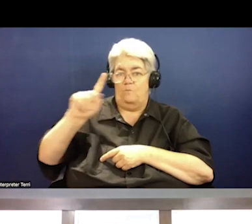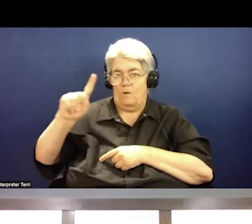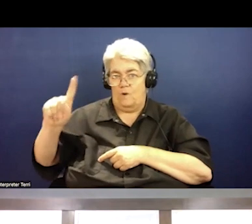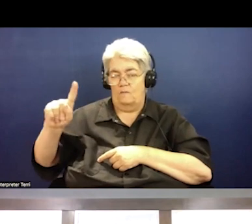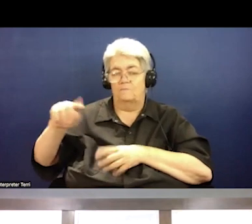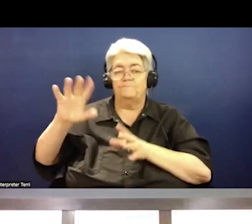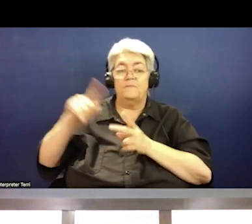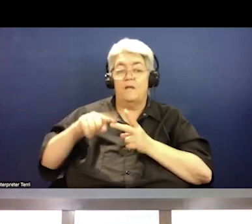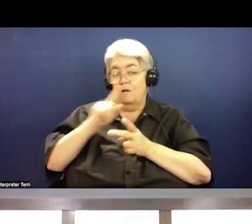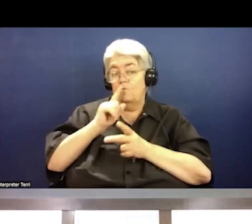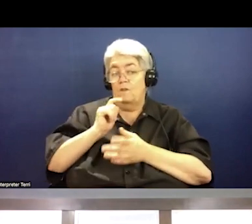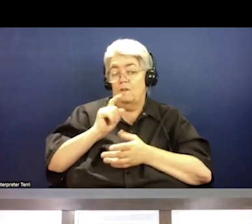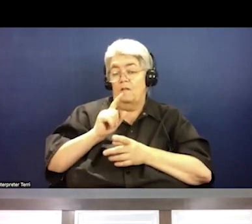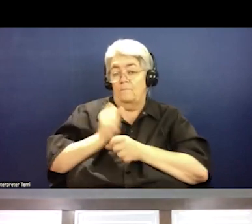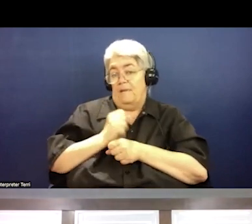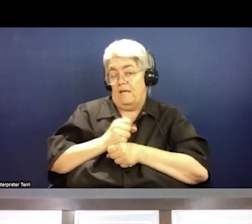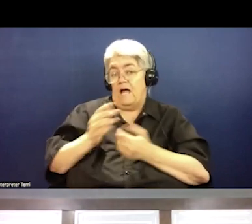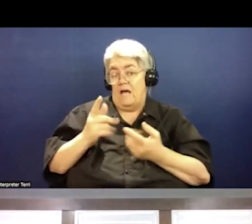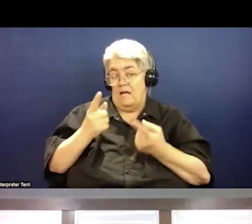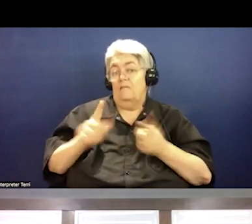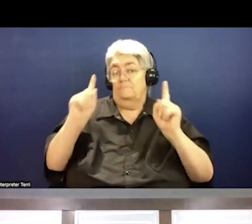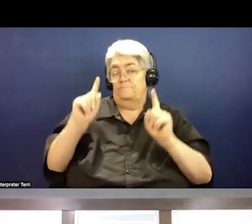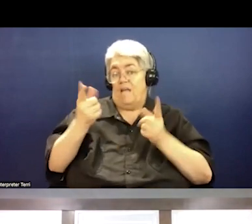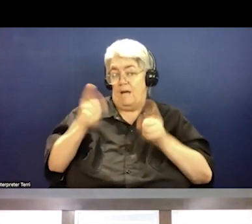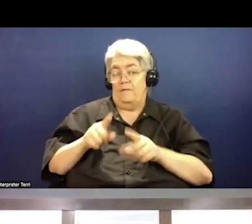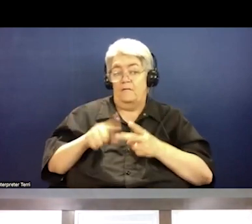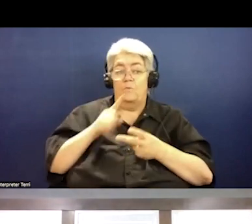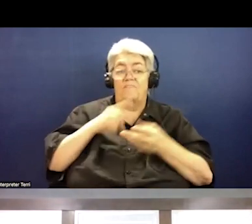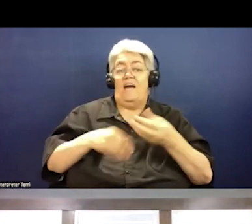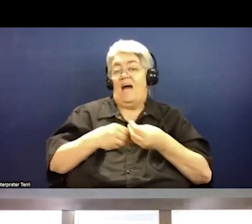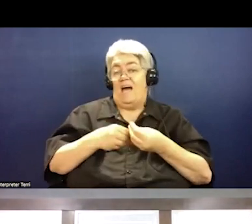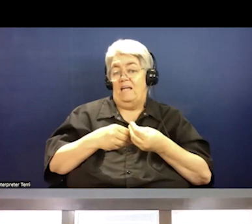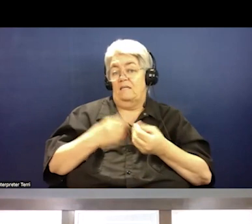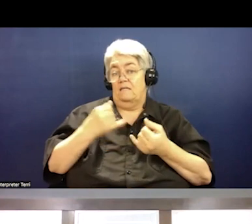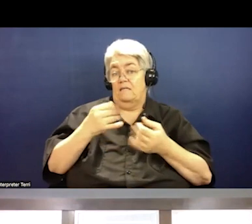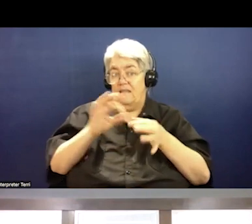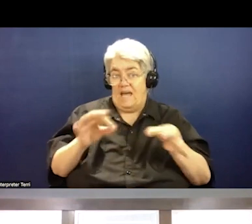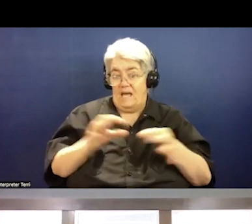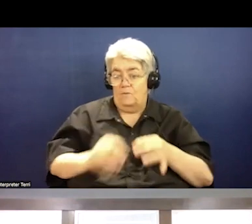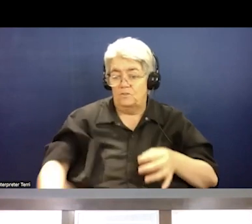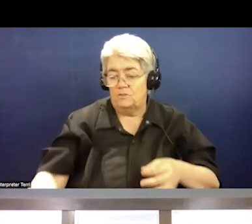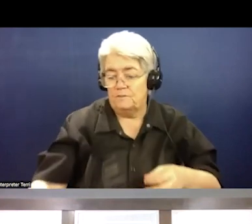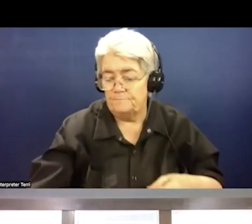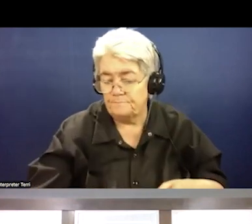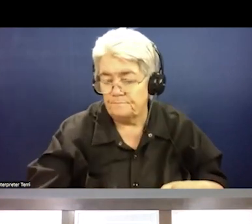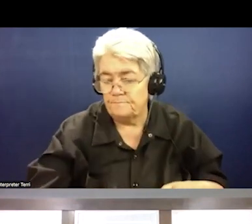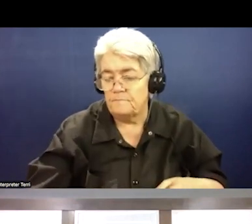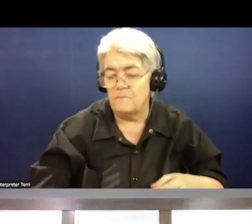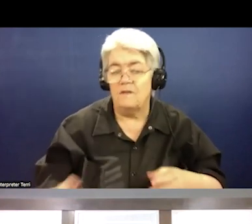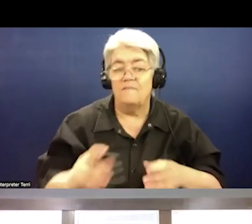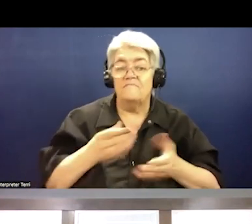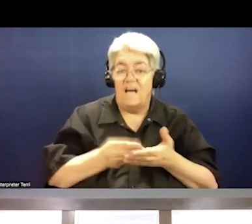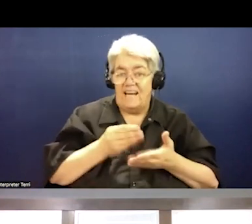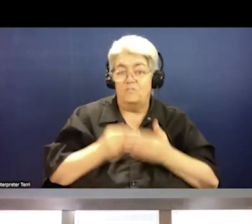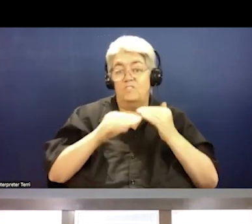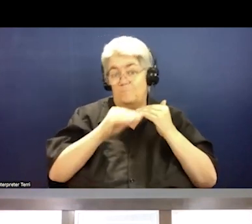um, make that happen in your state. Um, we've added language for financial stability to encourage everyone to apply for the